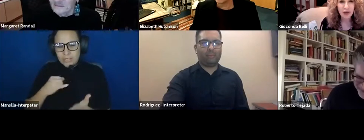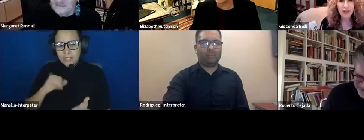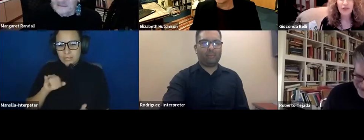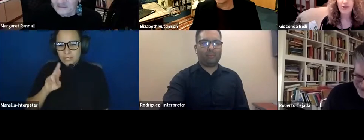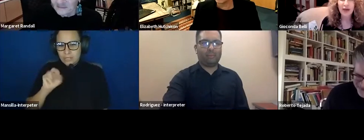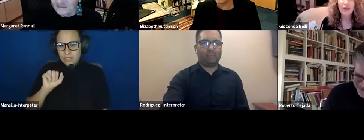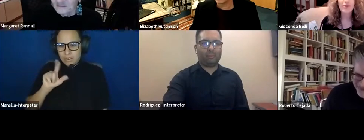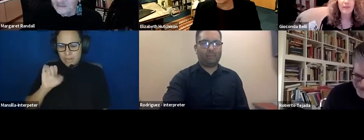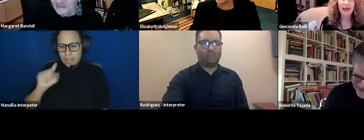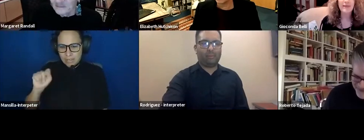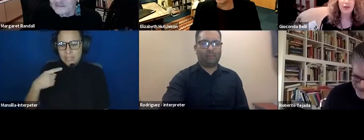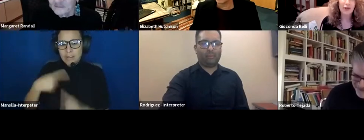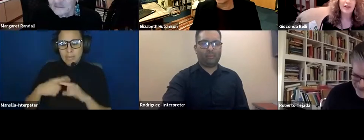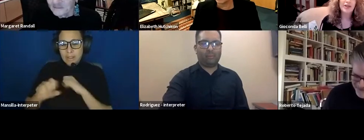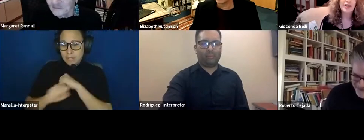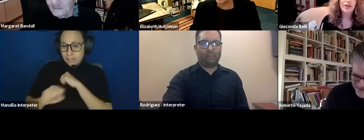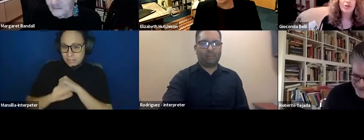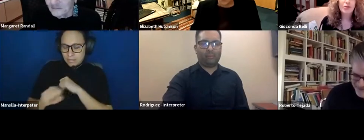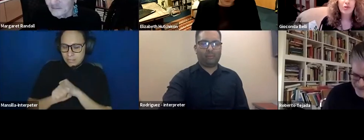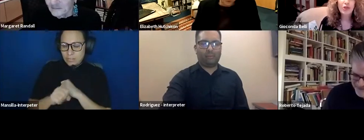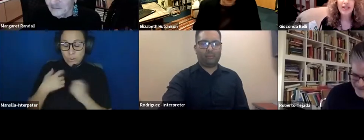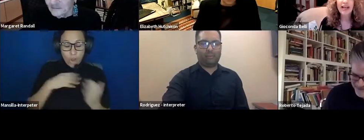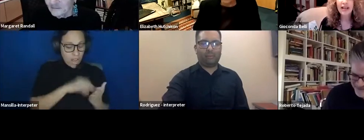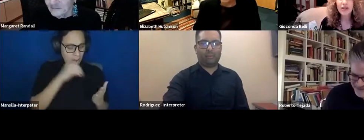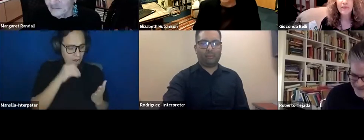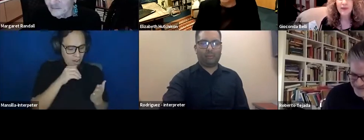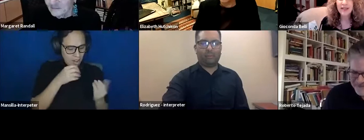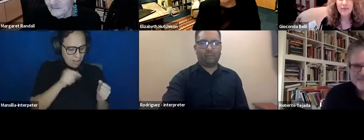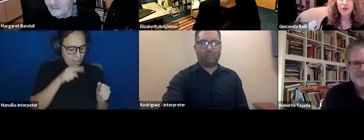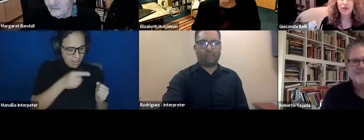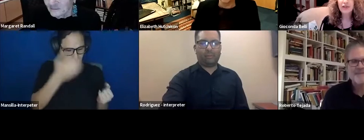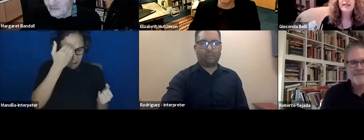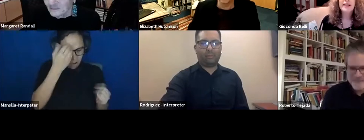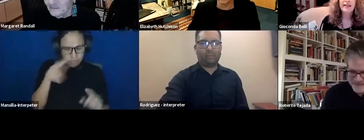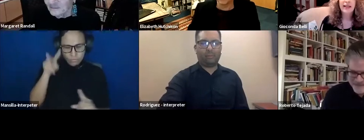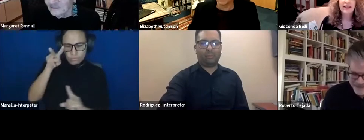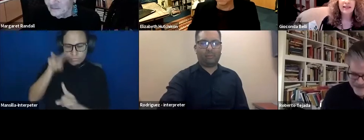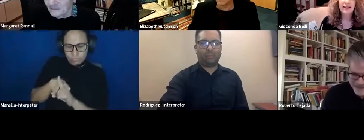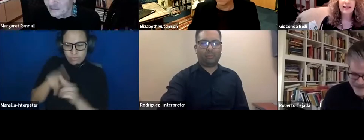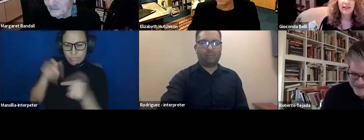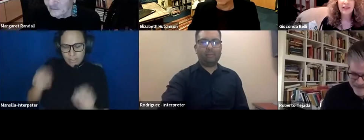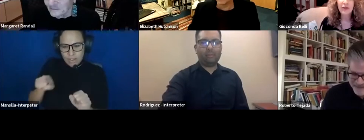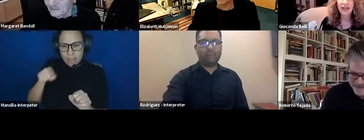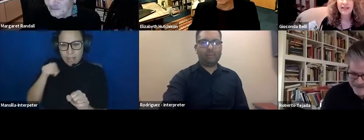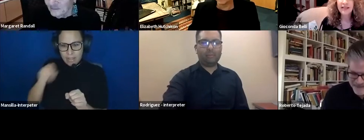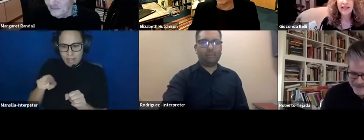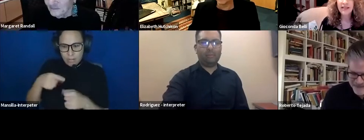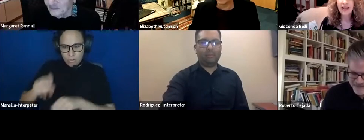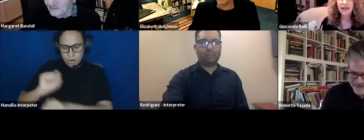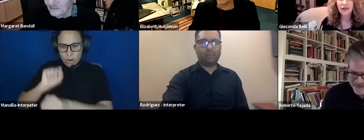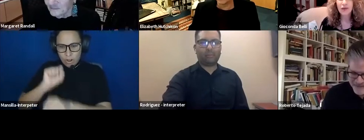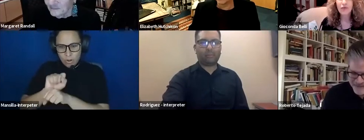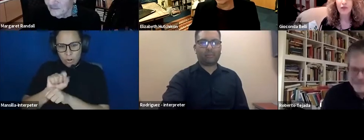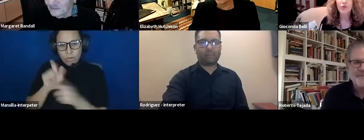my knowledge or tried to apply my knowledge to change the perception that the United